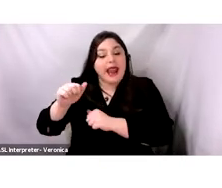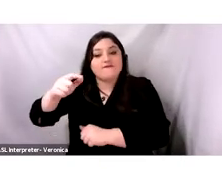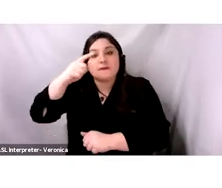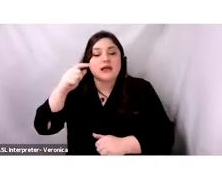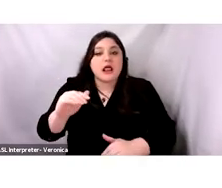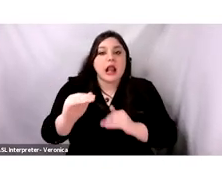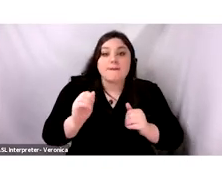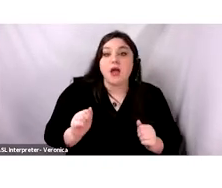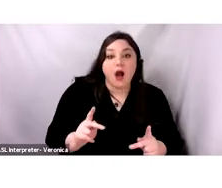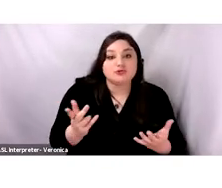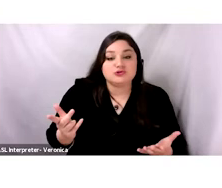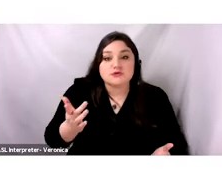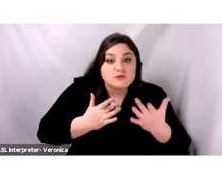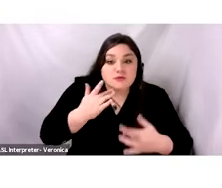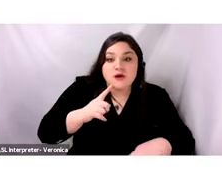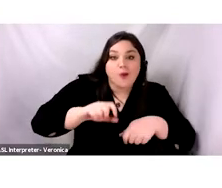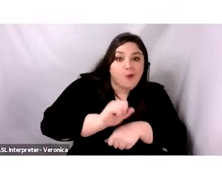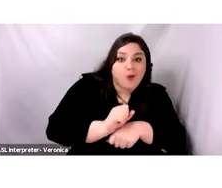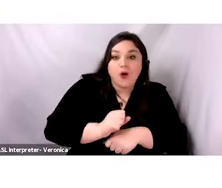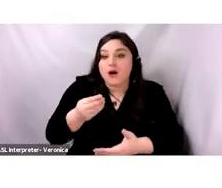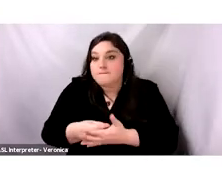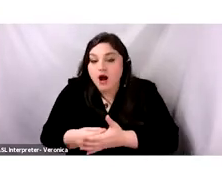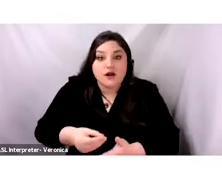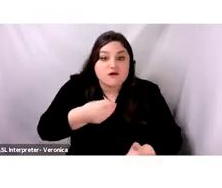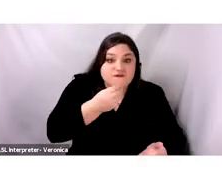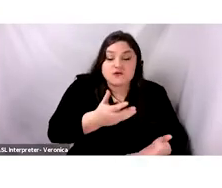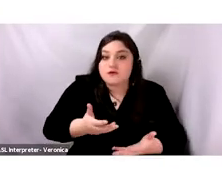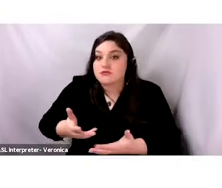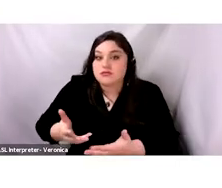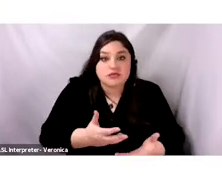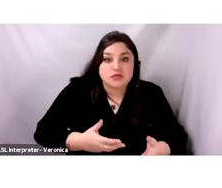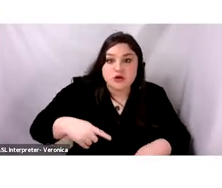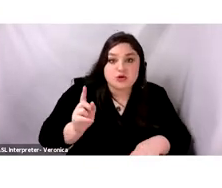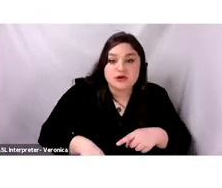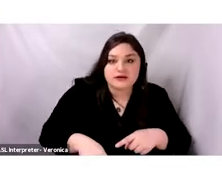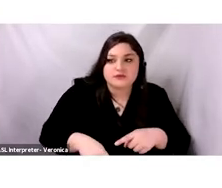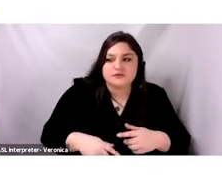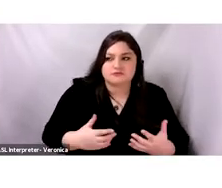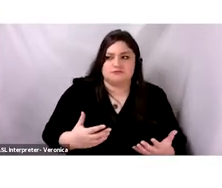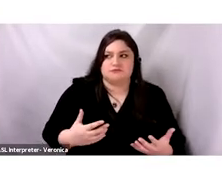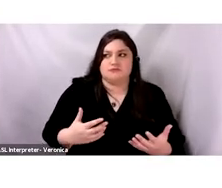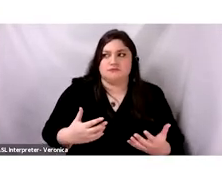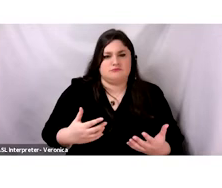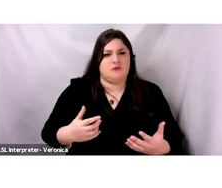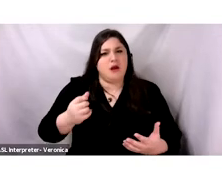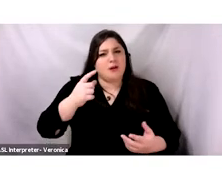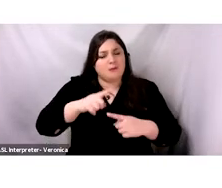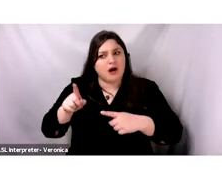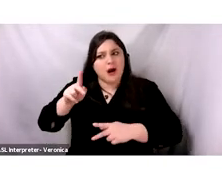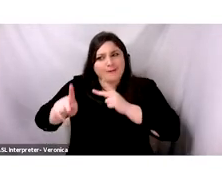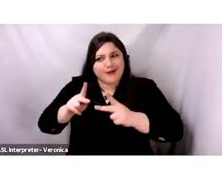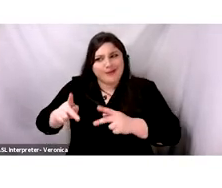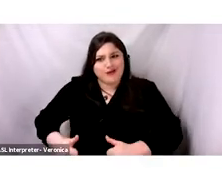make money and return home. However, they had better possibilities before that. So what happened for them to